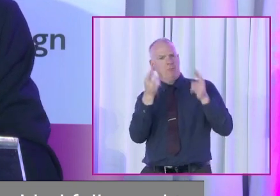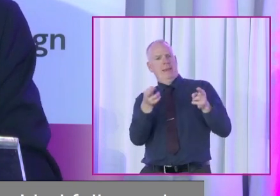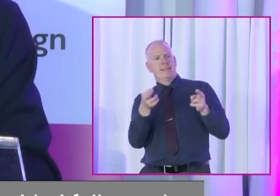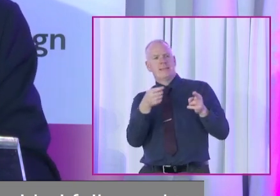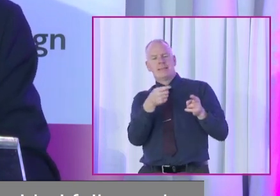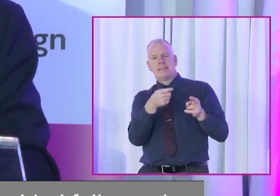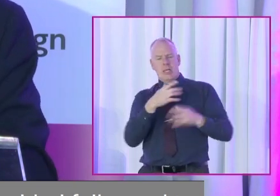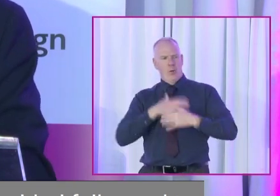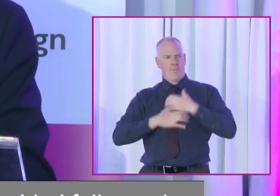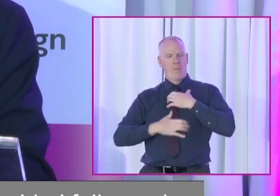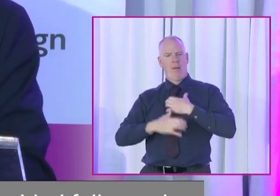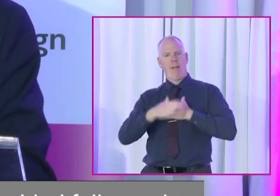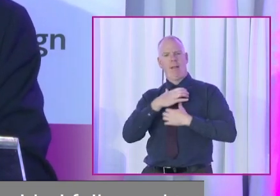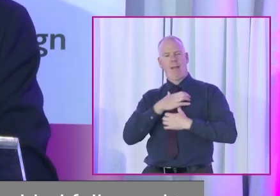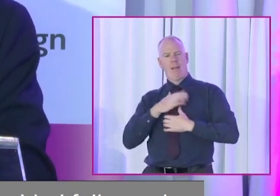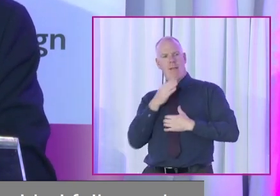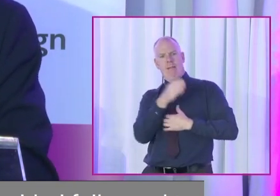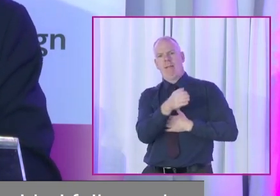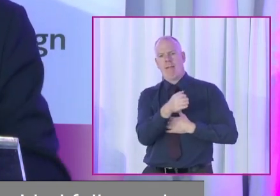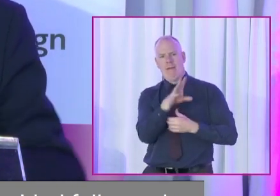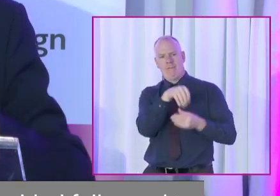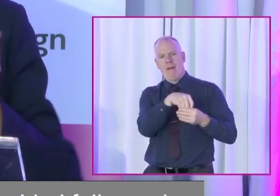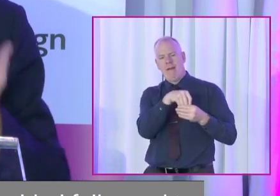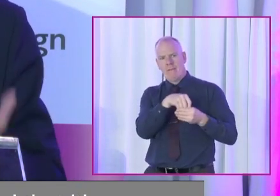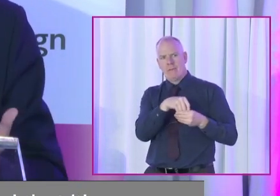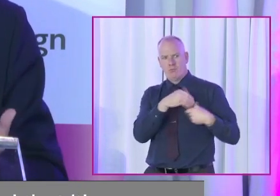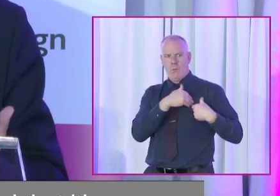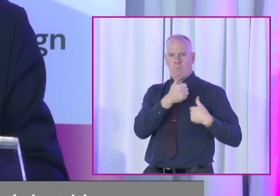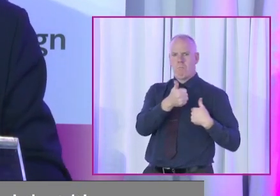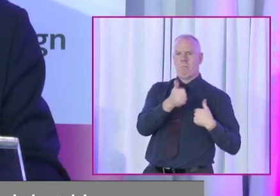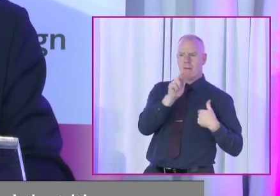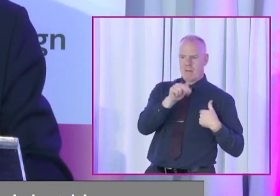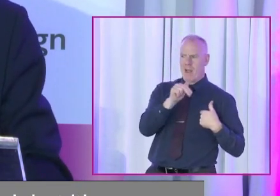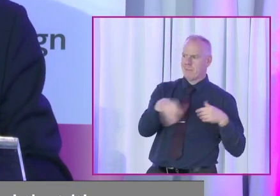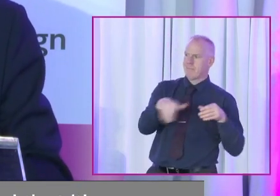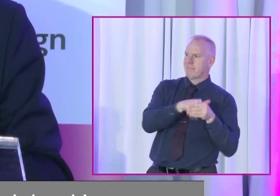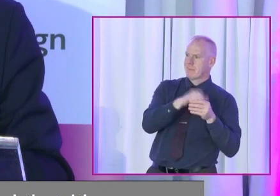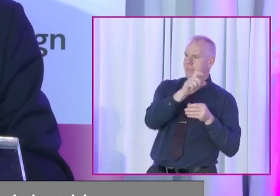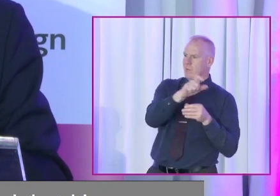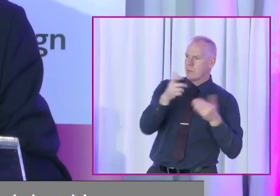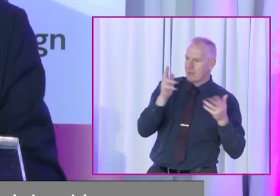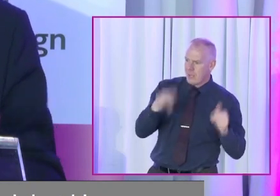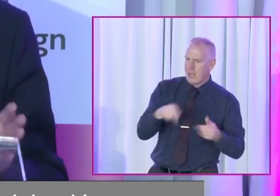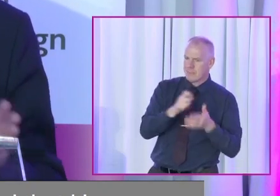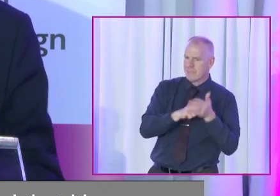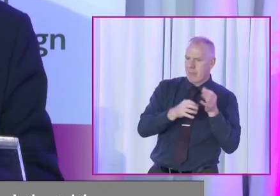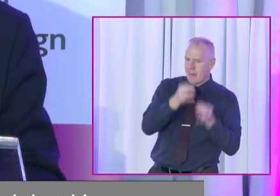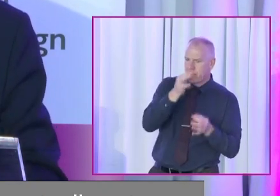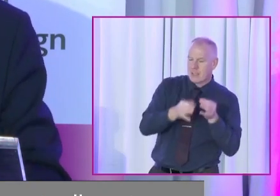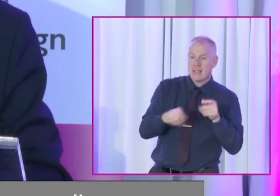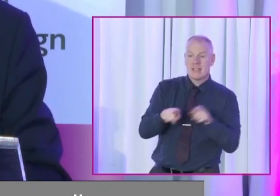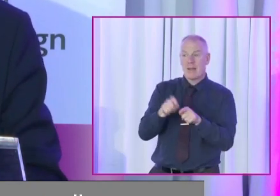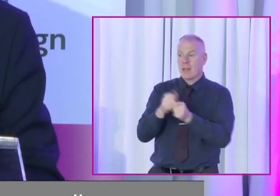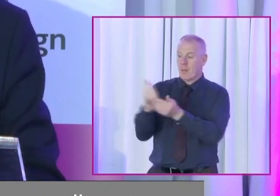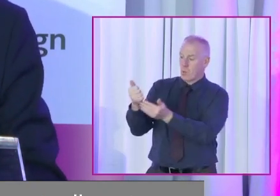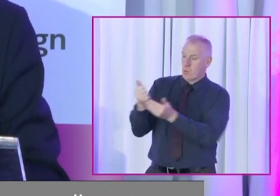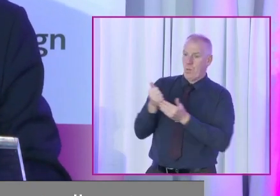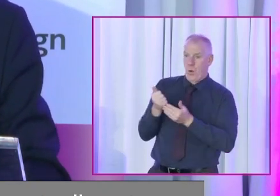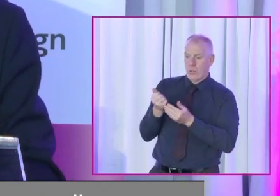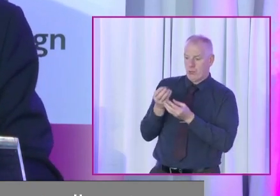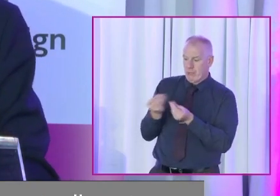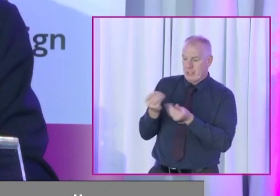comfortable space and role to actually get stuck into. And secondly, supports and resources